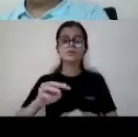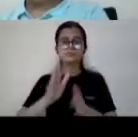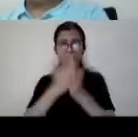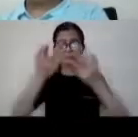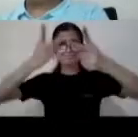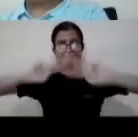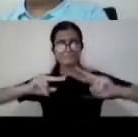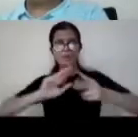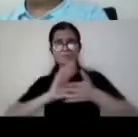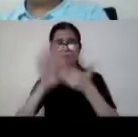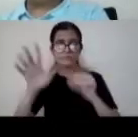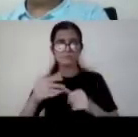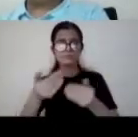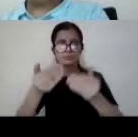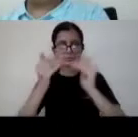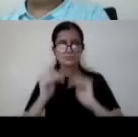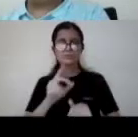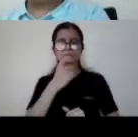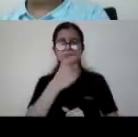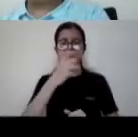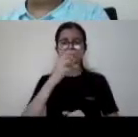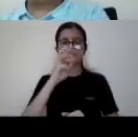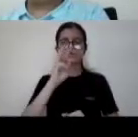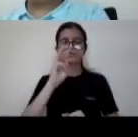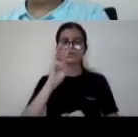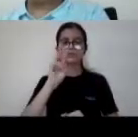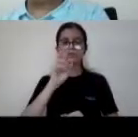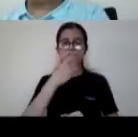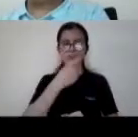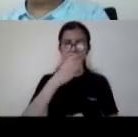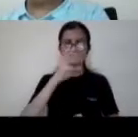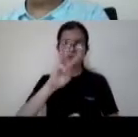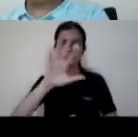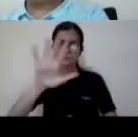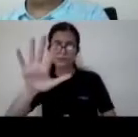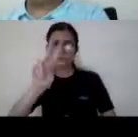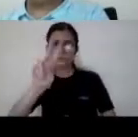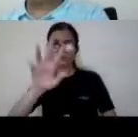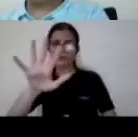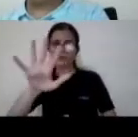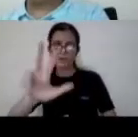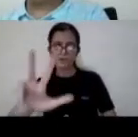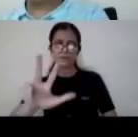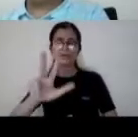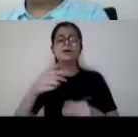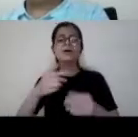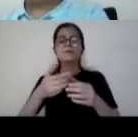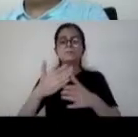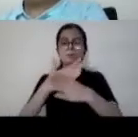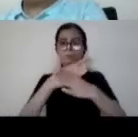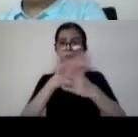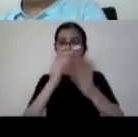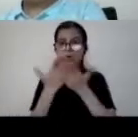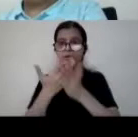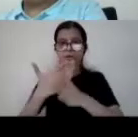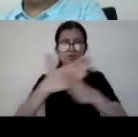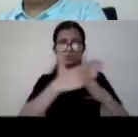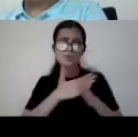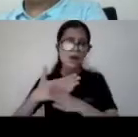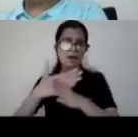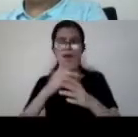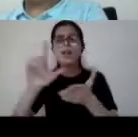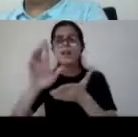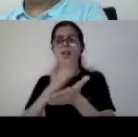so similarly 735 000 titles coming to us from another global library called bookshare so uh